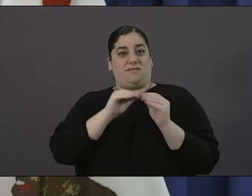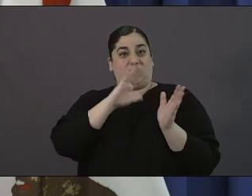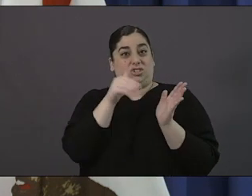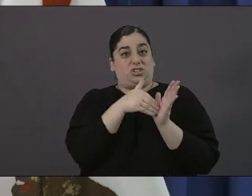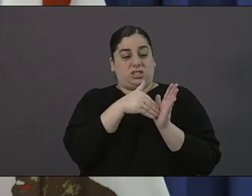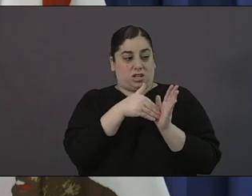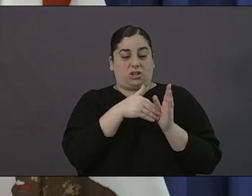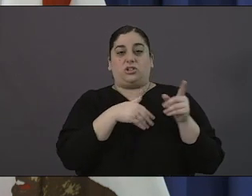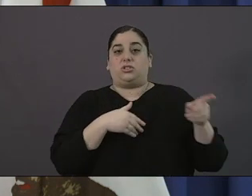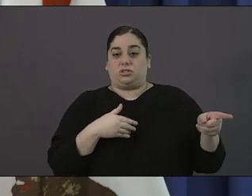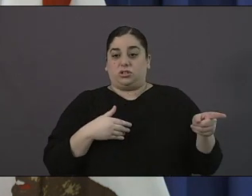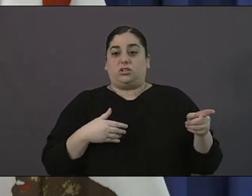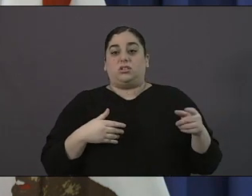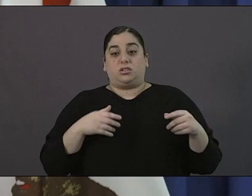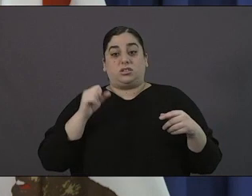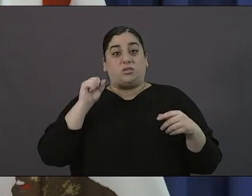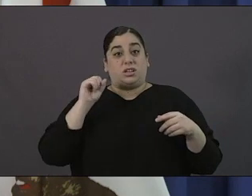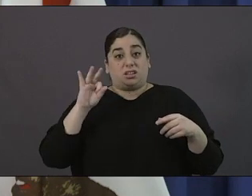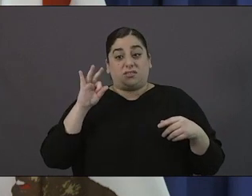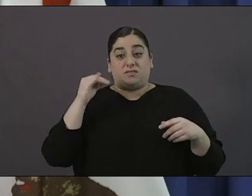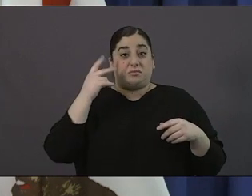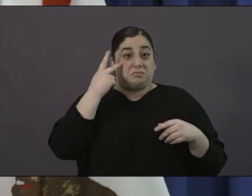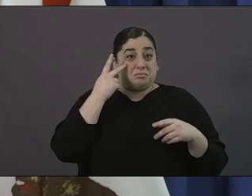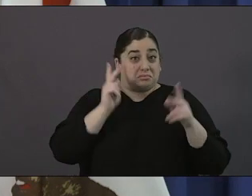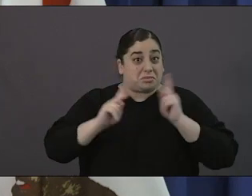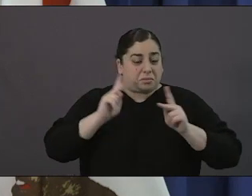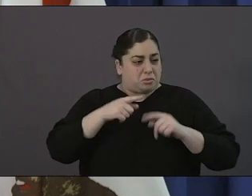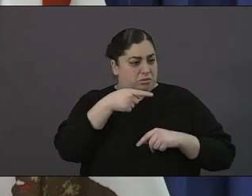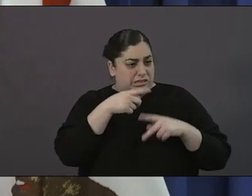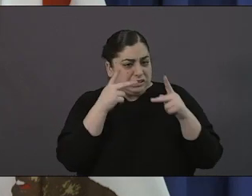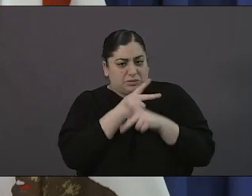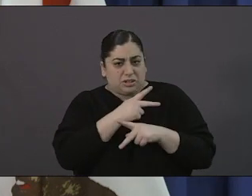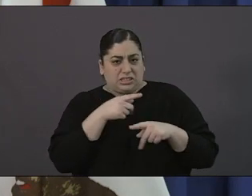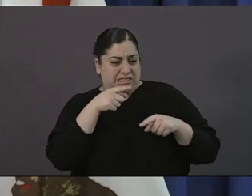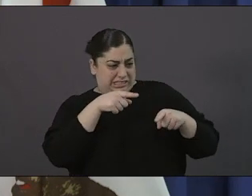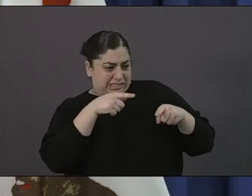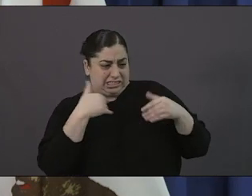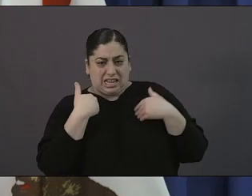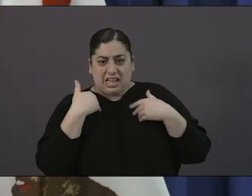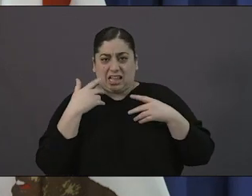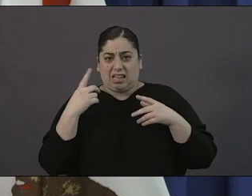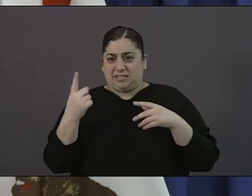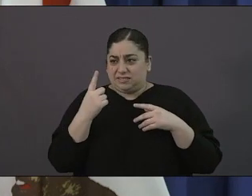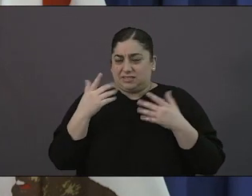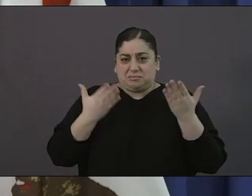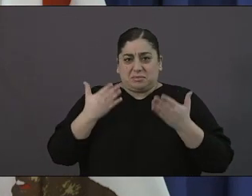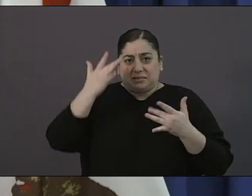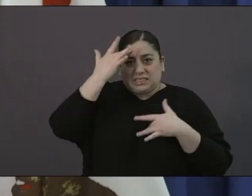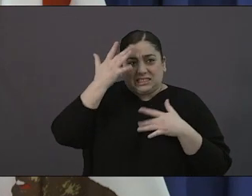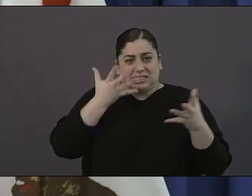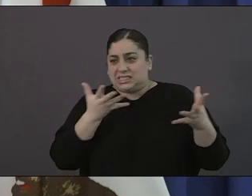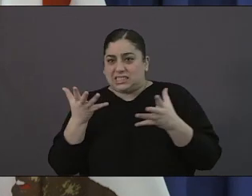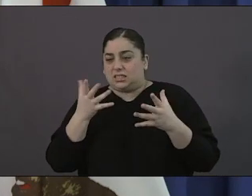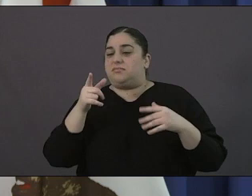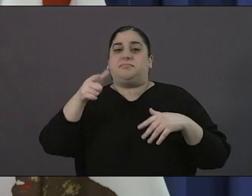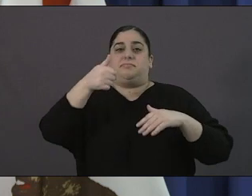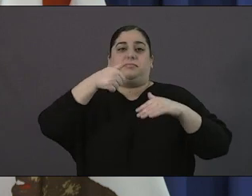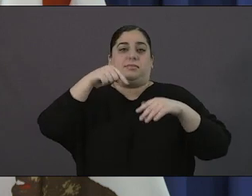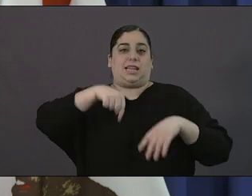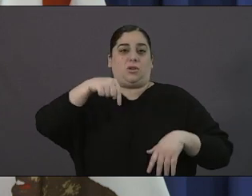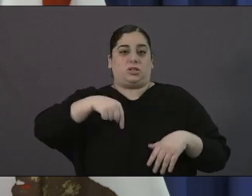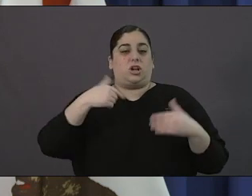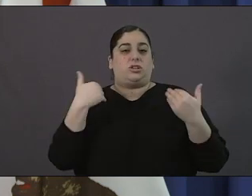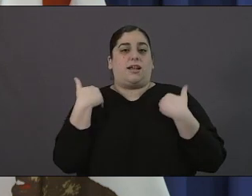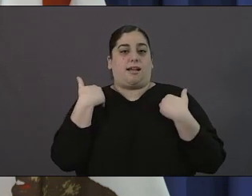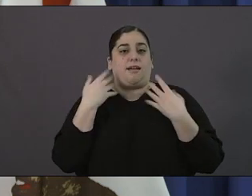should any symptoms arise and then appropriate action is taken so between those who we were able to take off the streets into